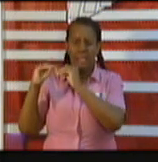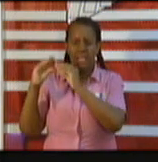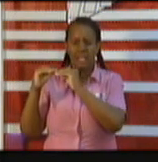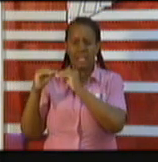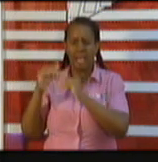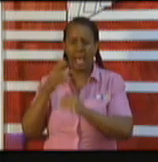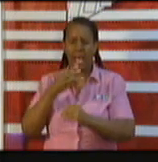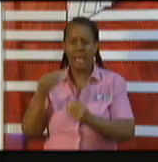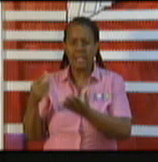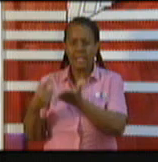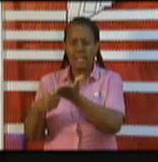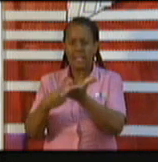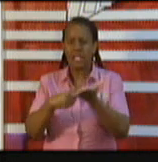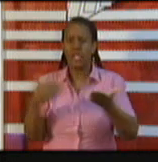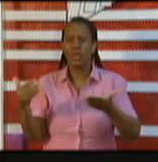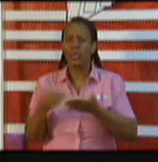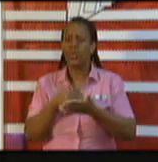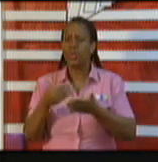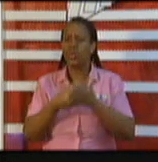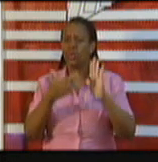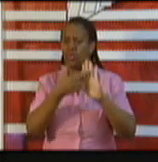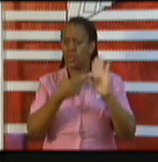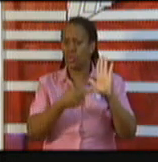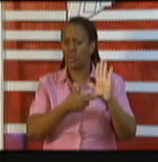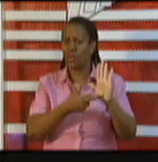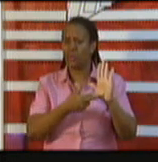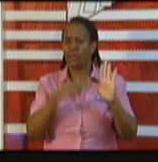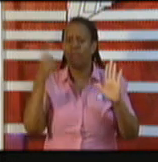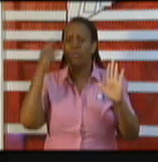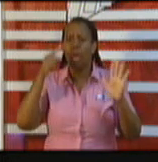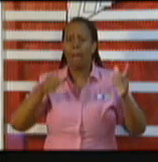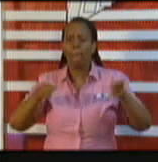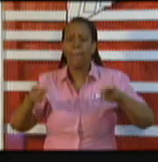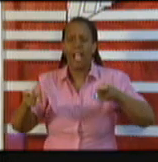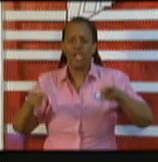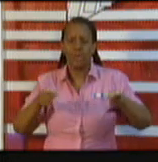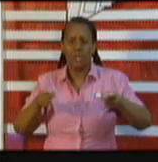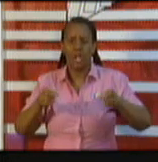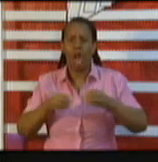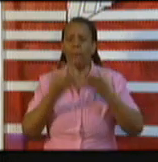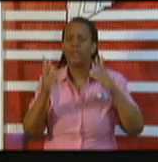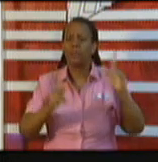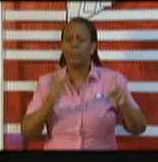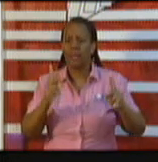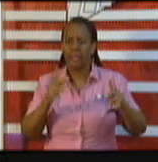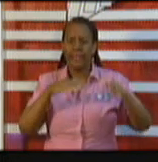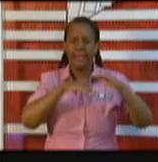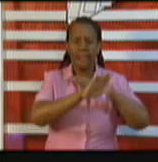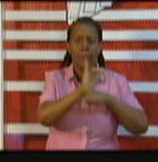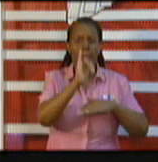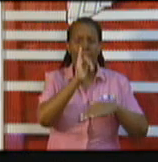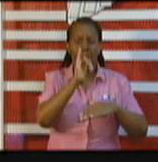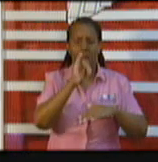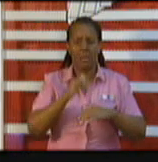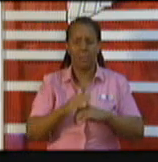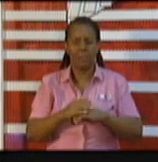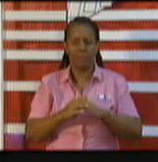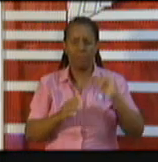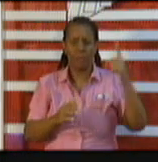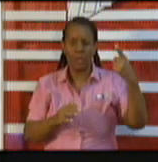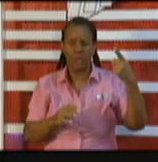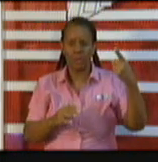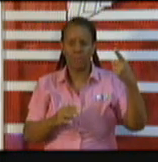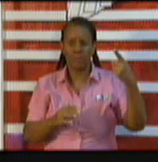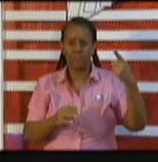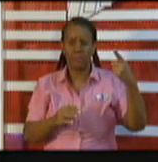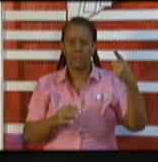in place to regulate gatherings at bars and so on. One of the measures would be to hold alcohol supplies from some of